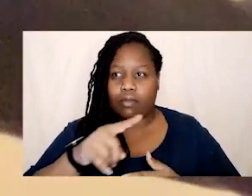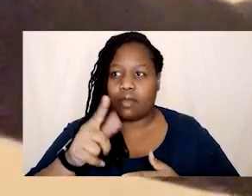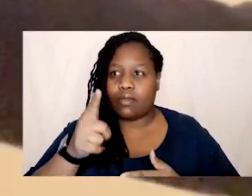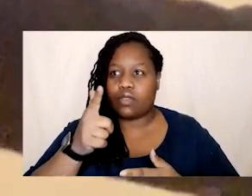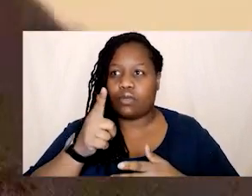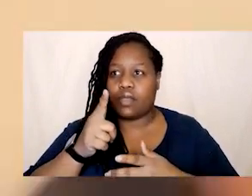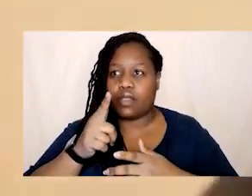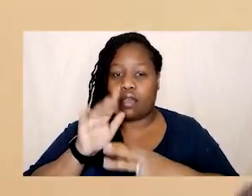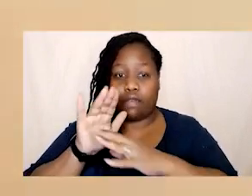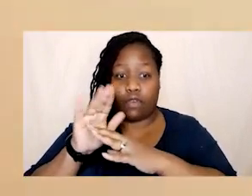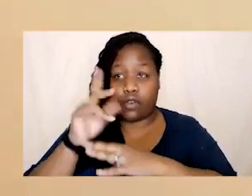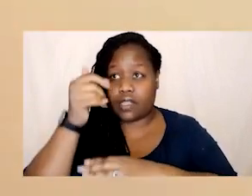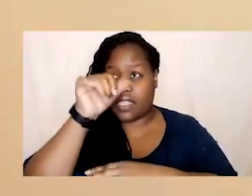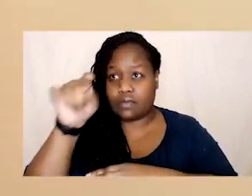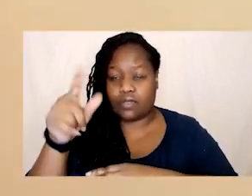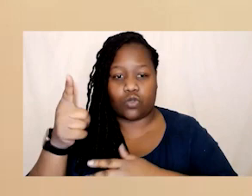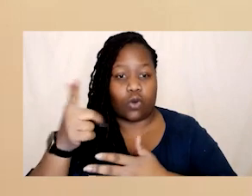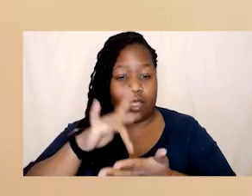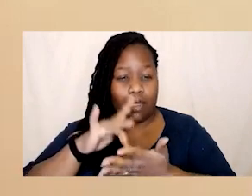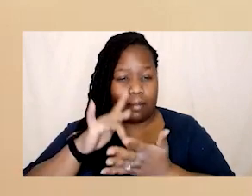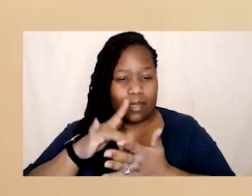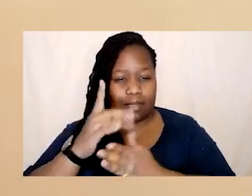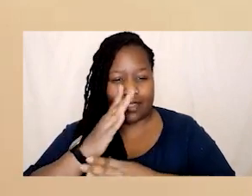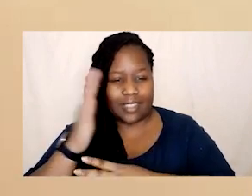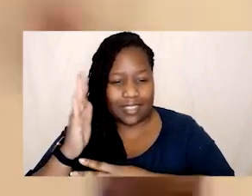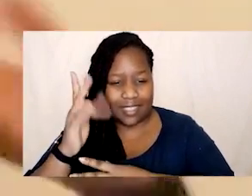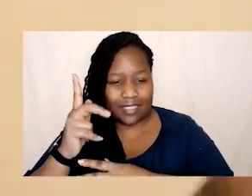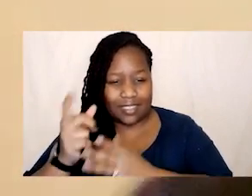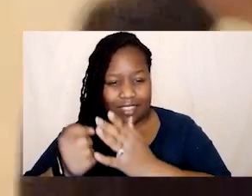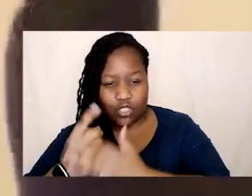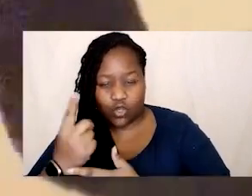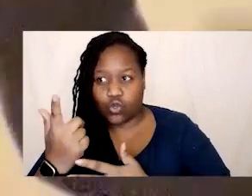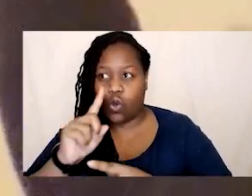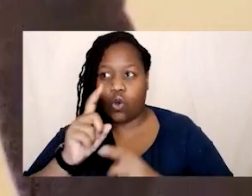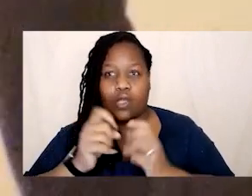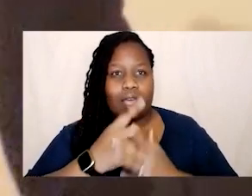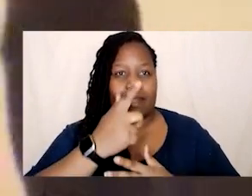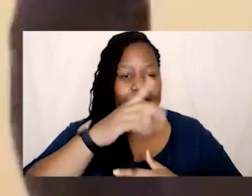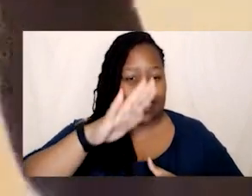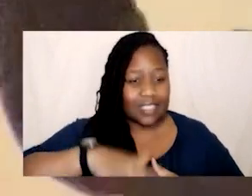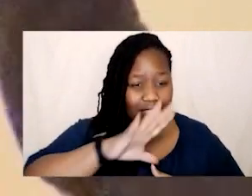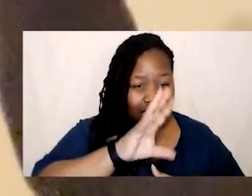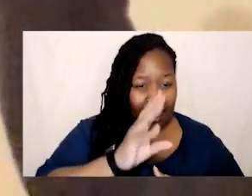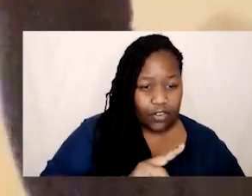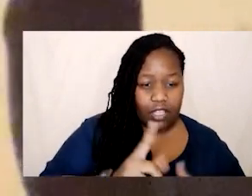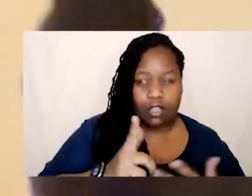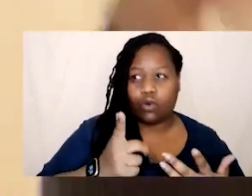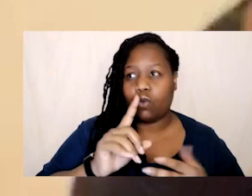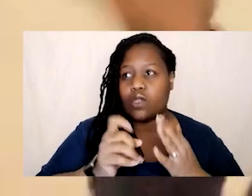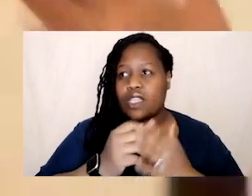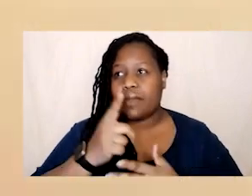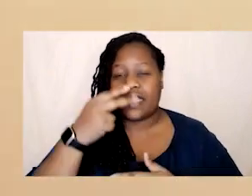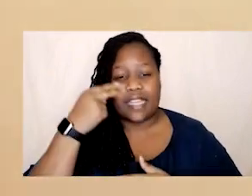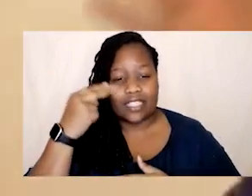and north african affairs and what's going on in southern southern um africa and what's going on in that nigerian and with